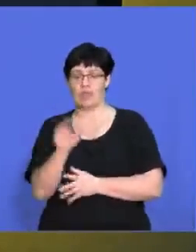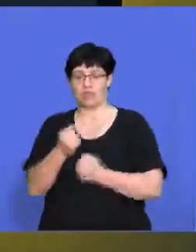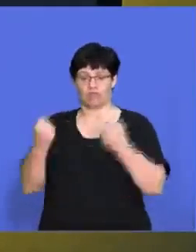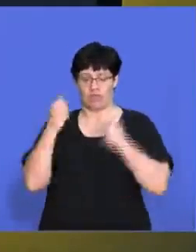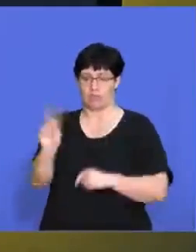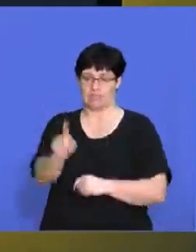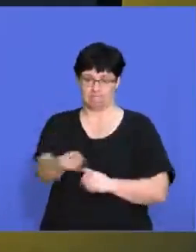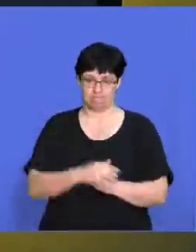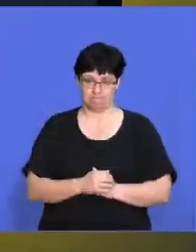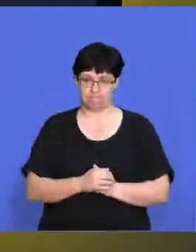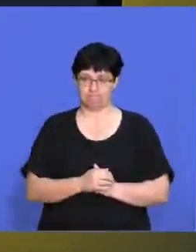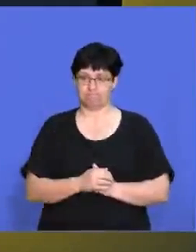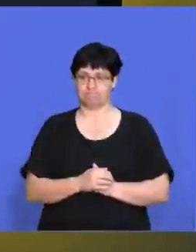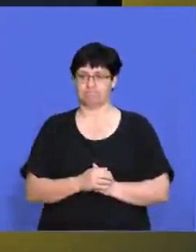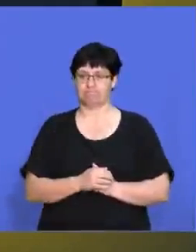strengths are.